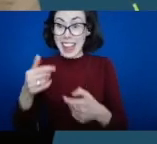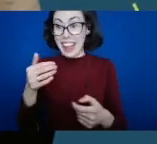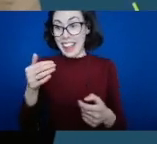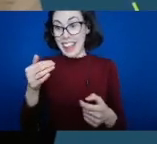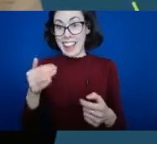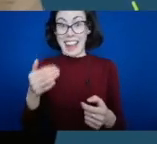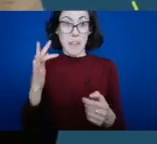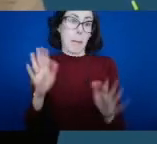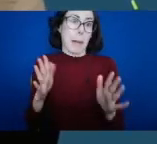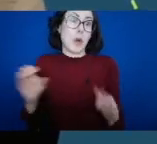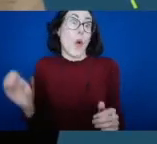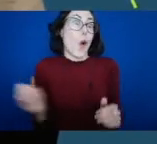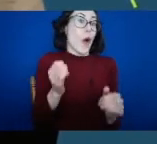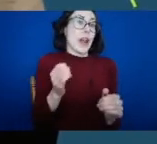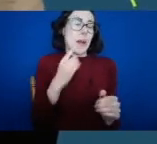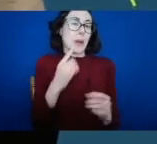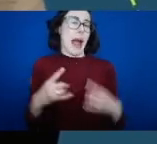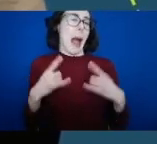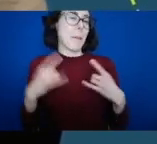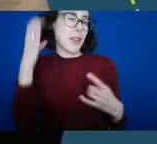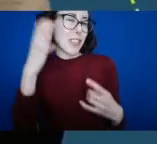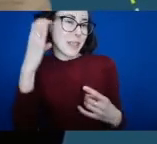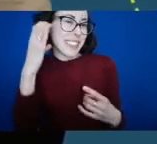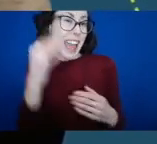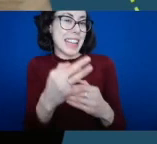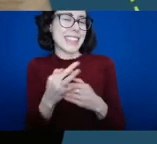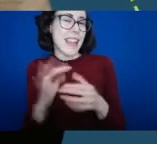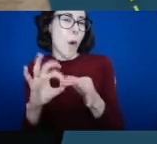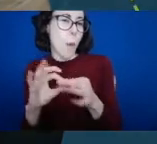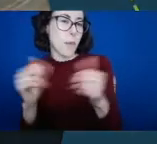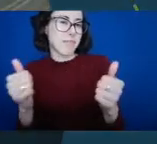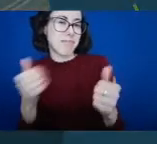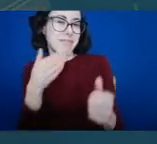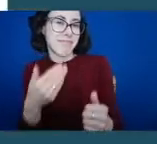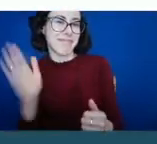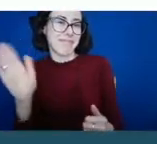Christmas to you all. Safe home. Thanks for joining us. Bye bye. bye.